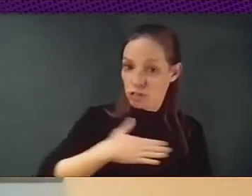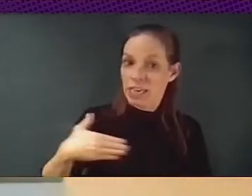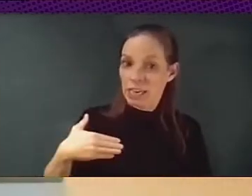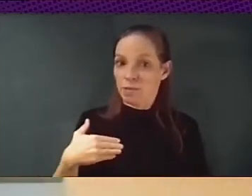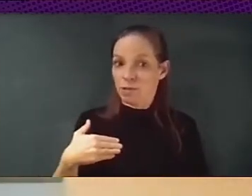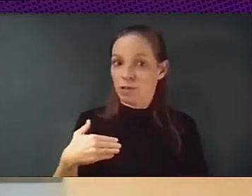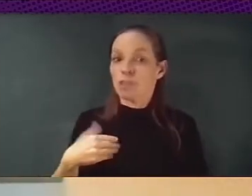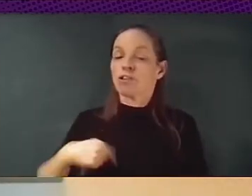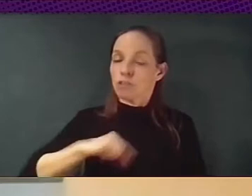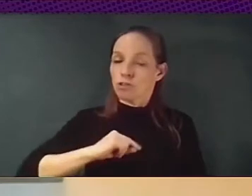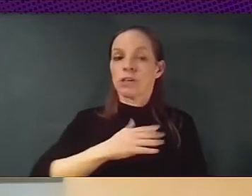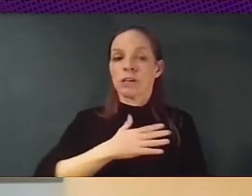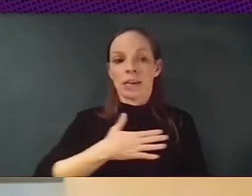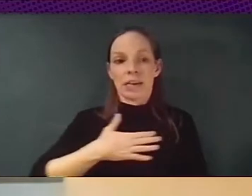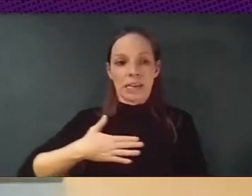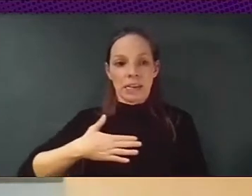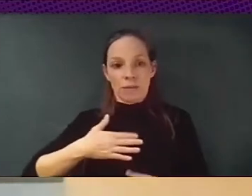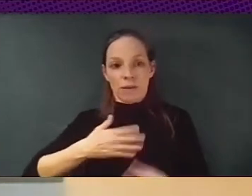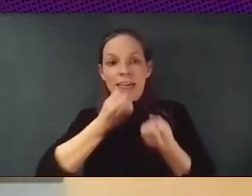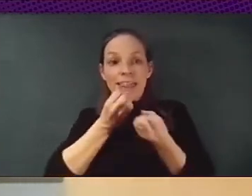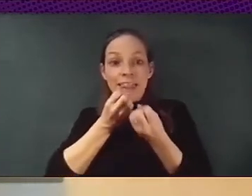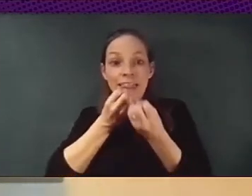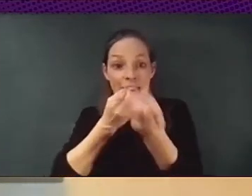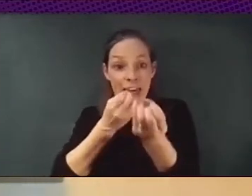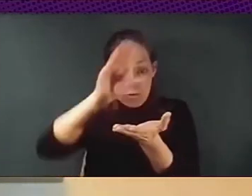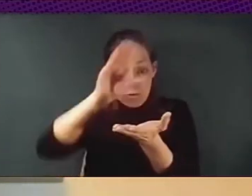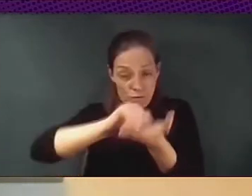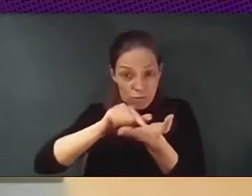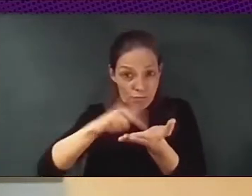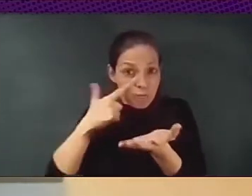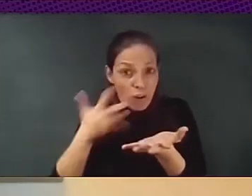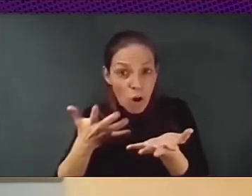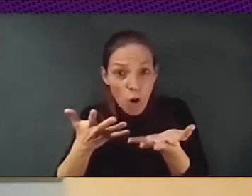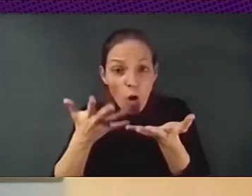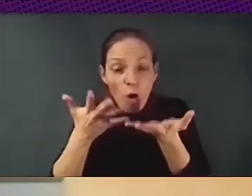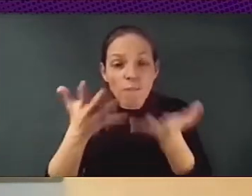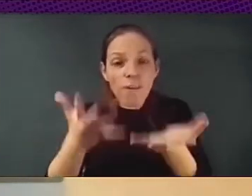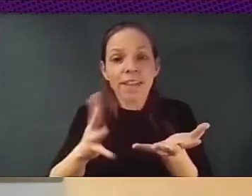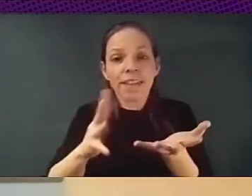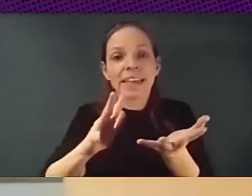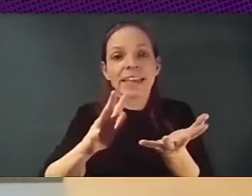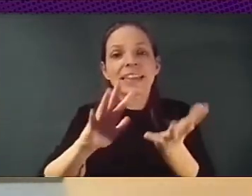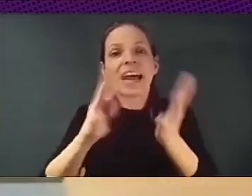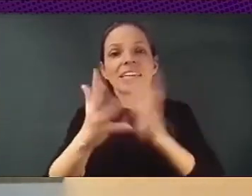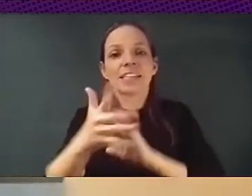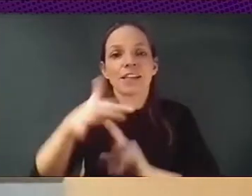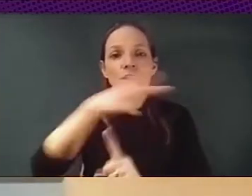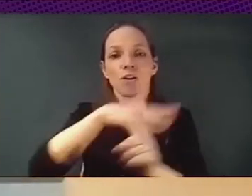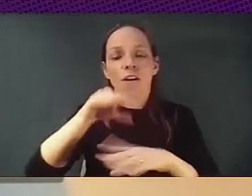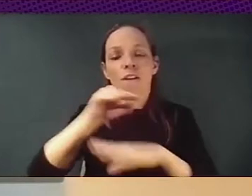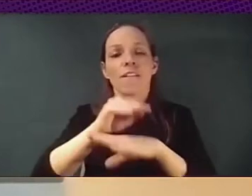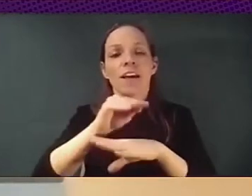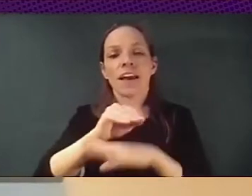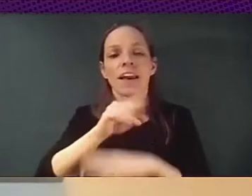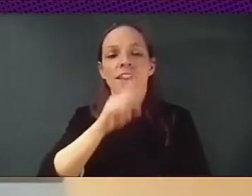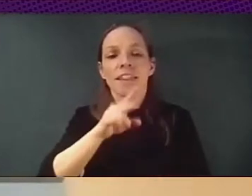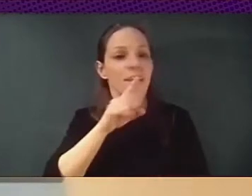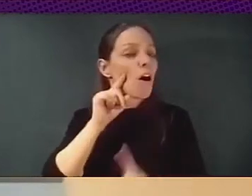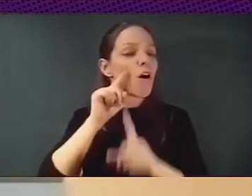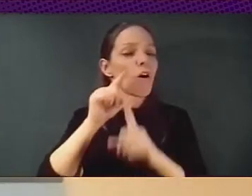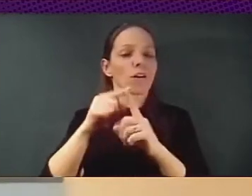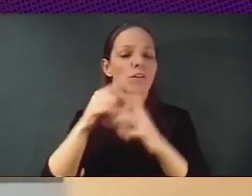and the ecological transition to fight the main problem of our time, which is climate change? Or do we want to continue